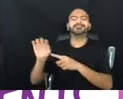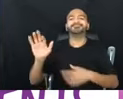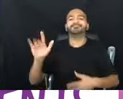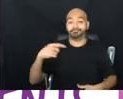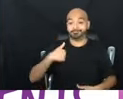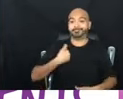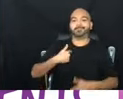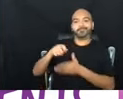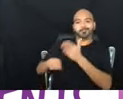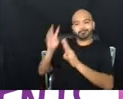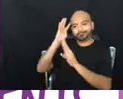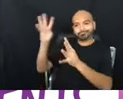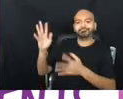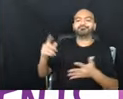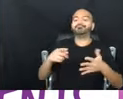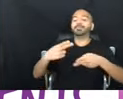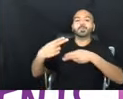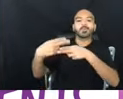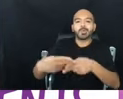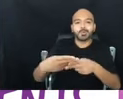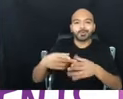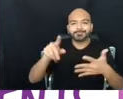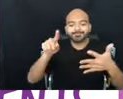created here called, um,